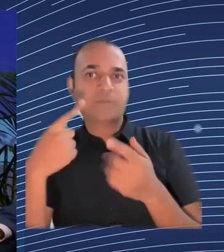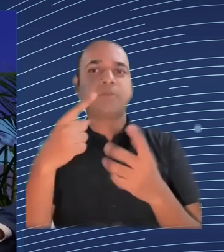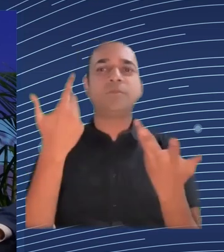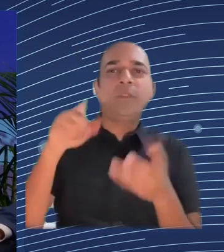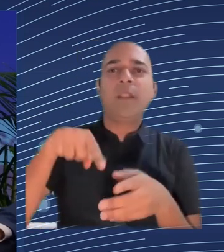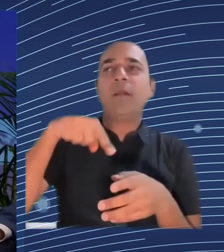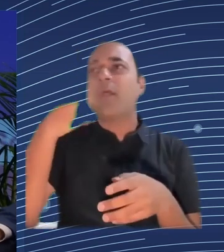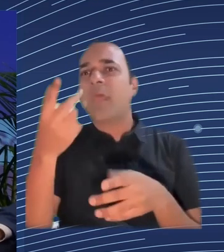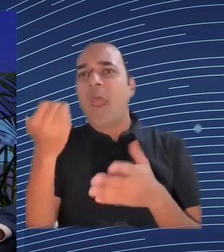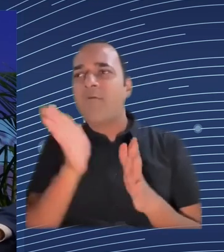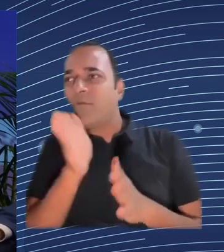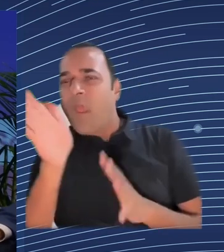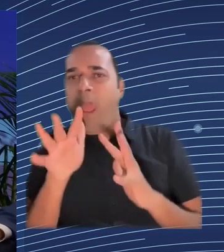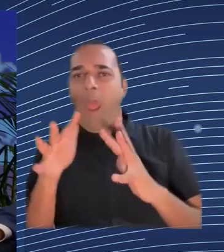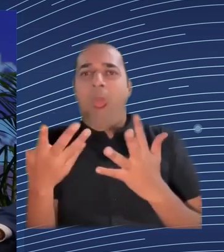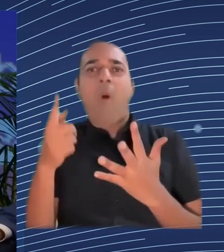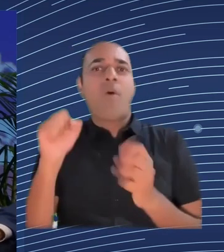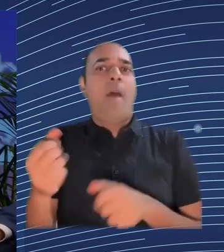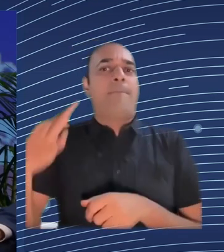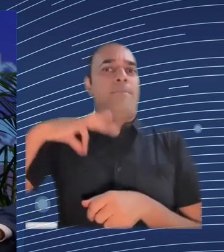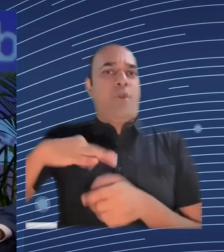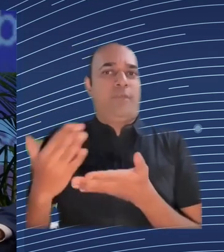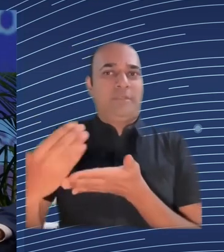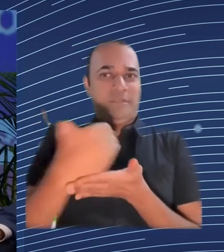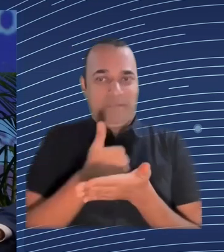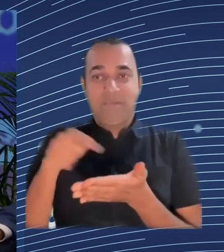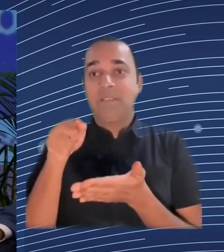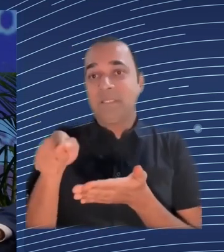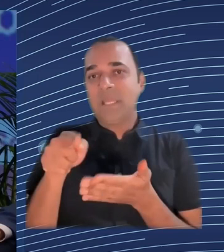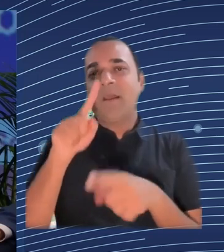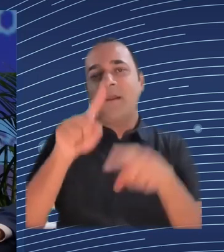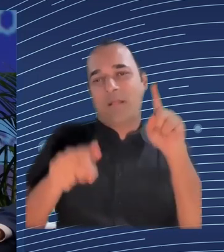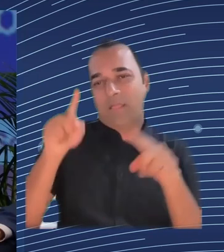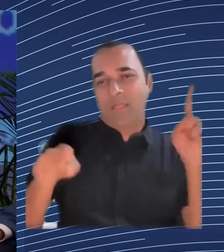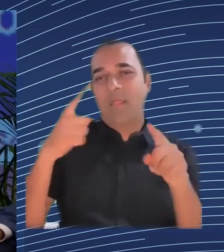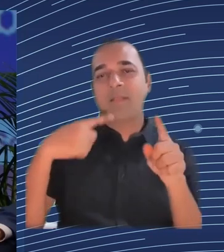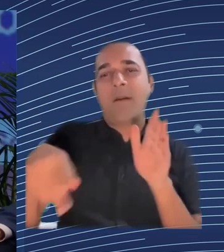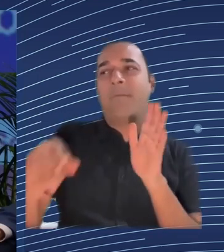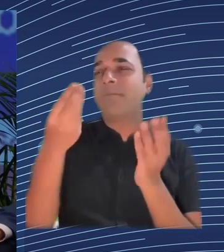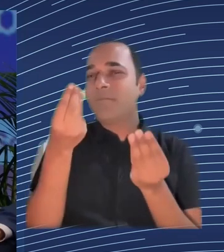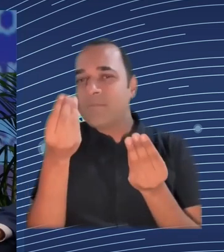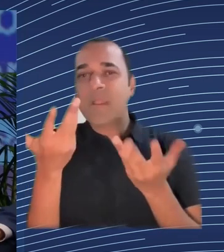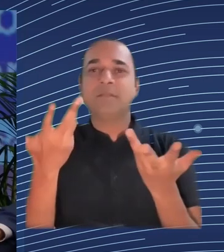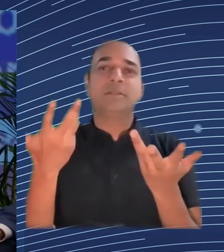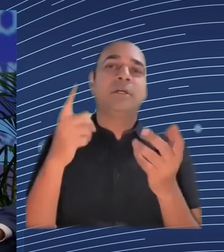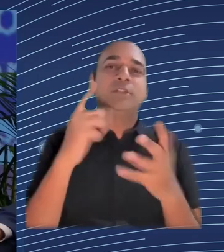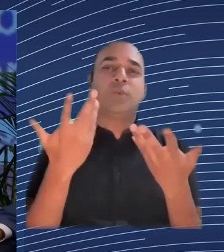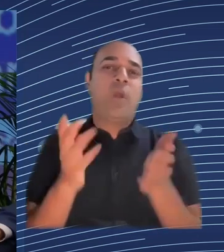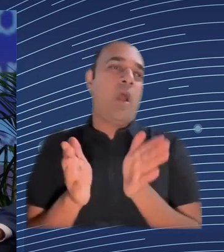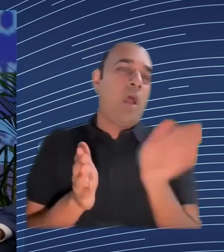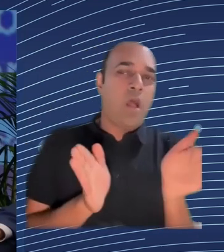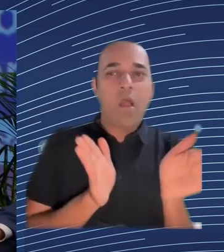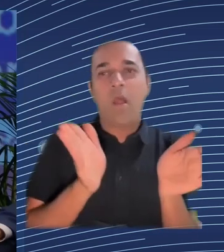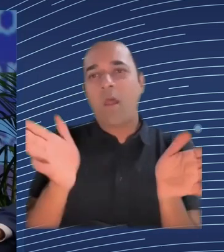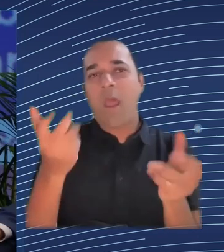dynamic pay setting for workers and we've already seen the problems with dynamic pricing for things like Bruce Springsteen tickets and Taylor Swift